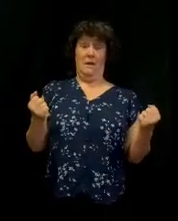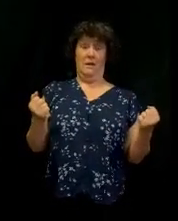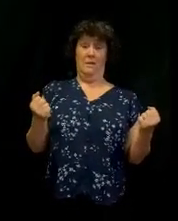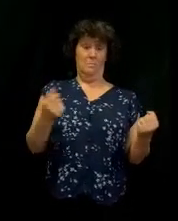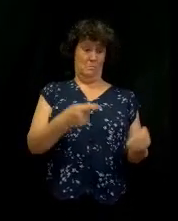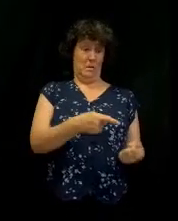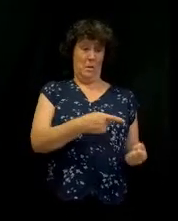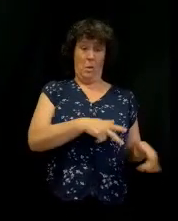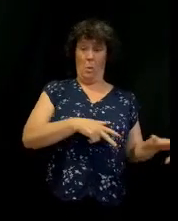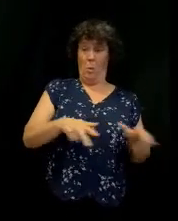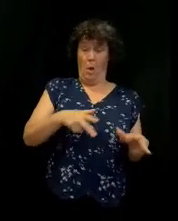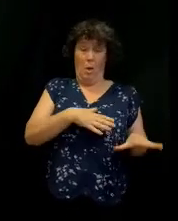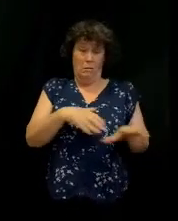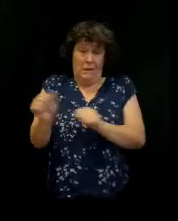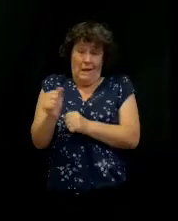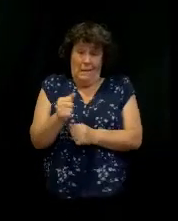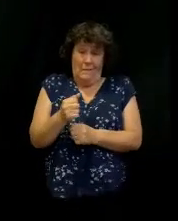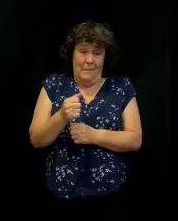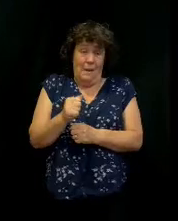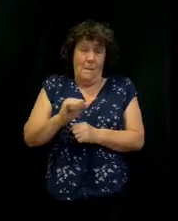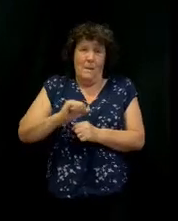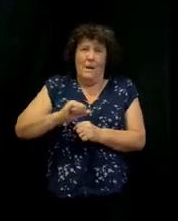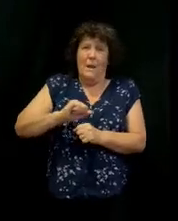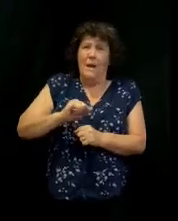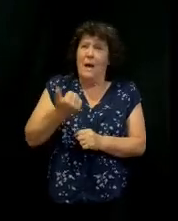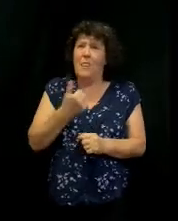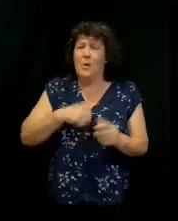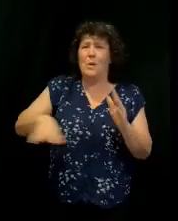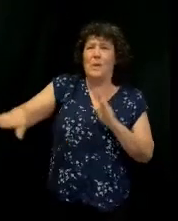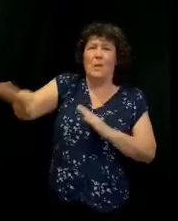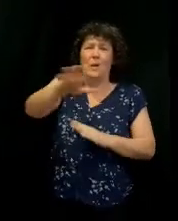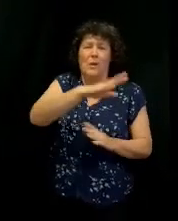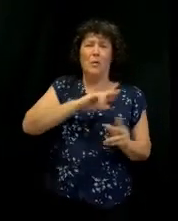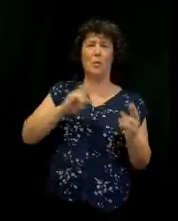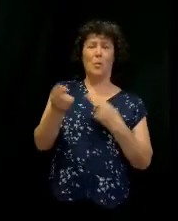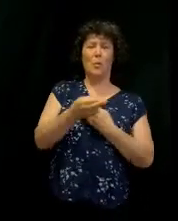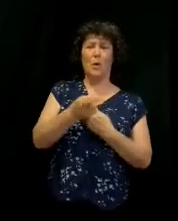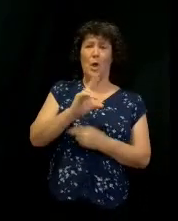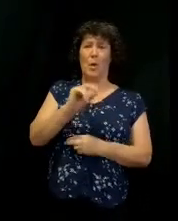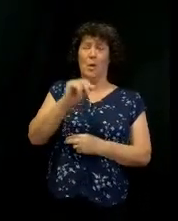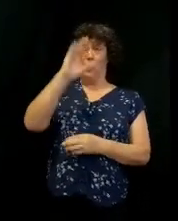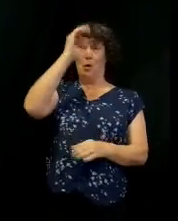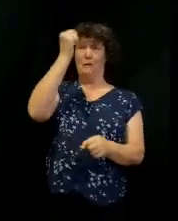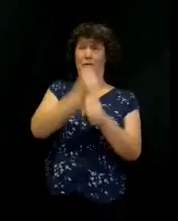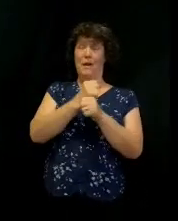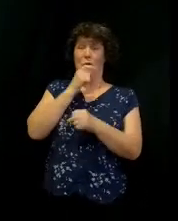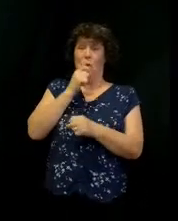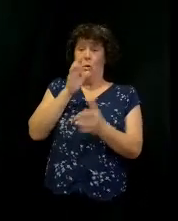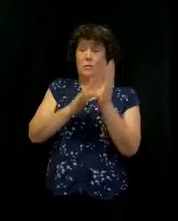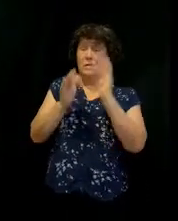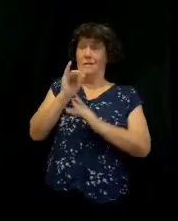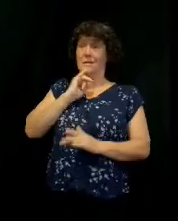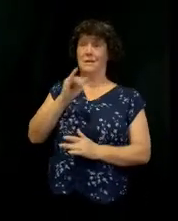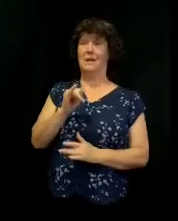no faith, if there's no faith, if there's no response to who he is,